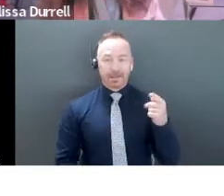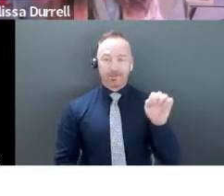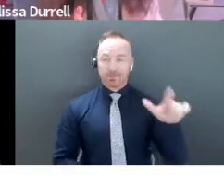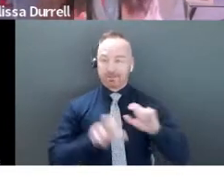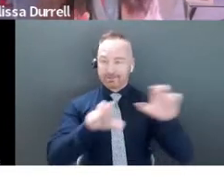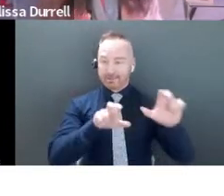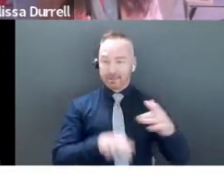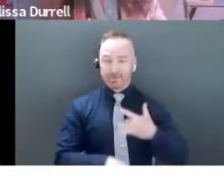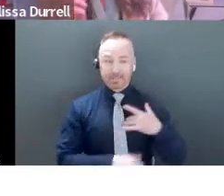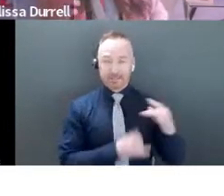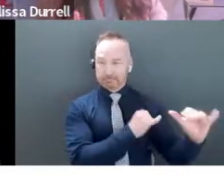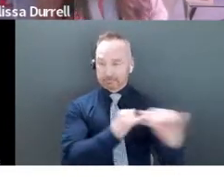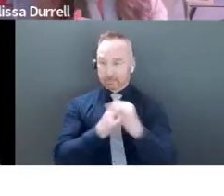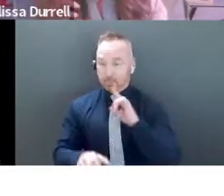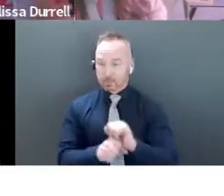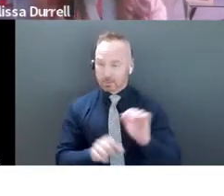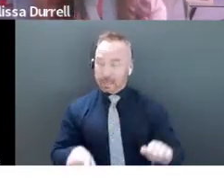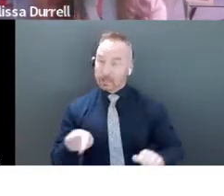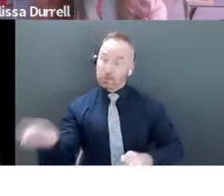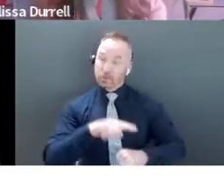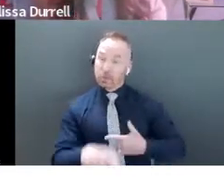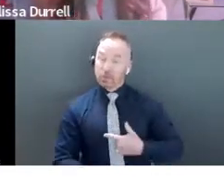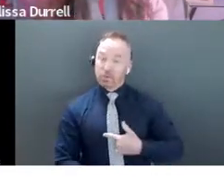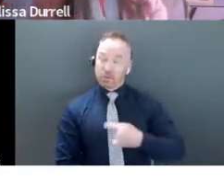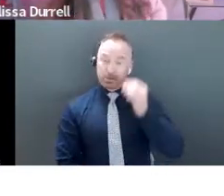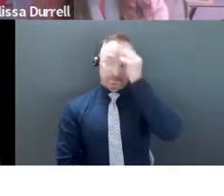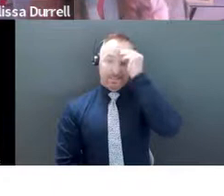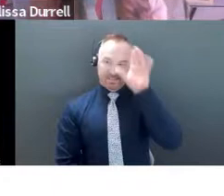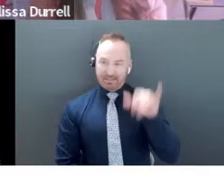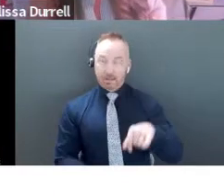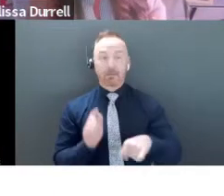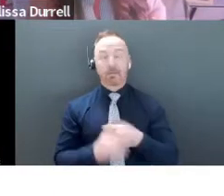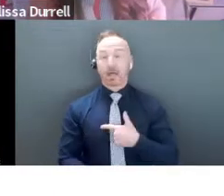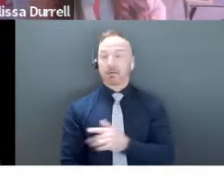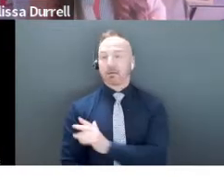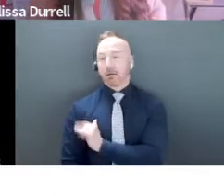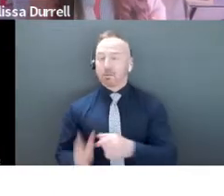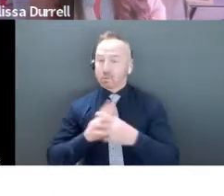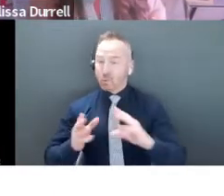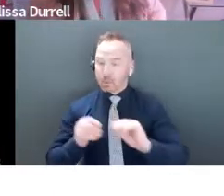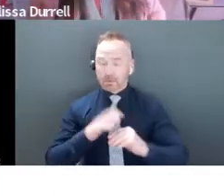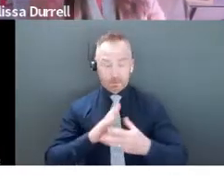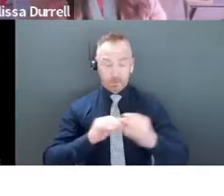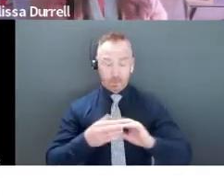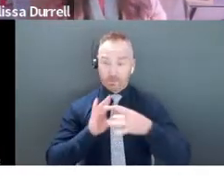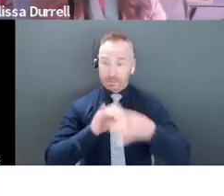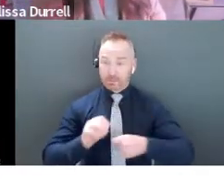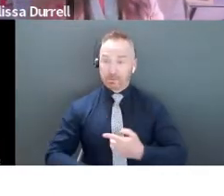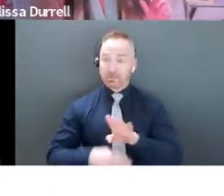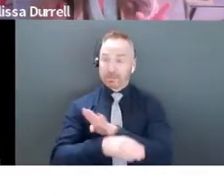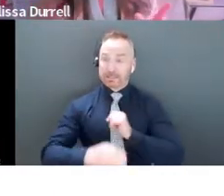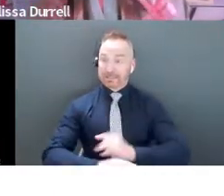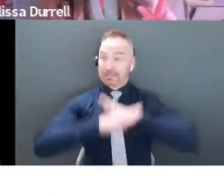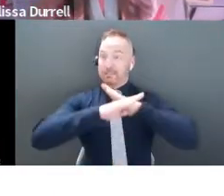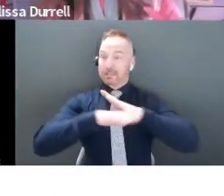Okay? So think about that. It's really about a great story. Now, your story shouldn't get in the way of your business, but it definitely